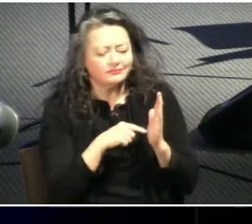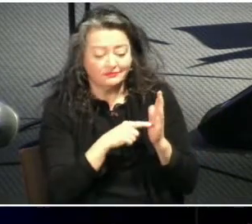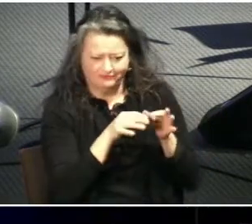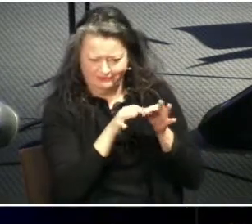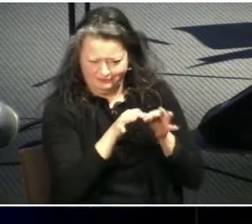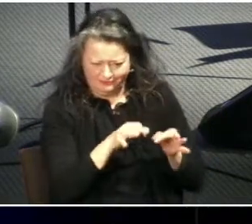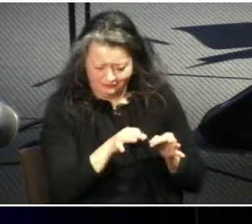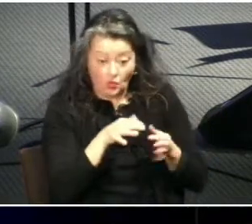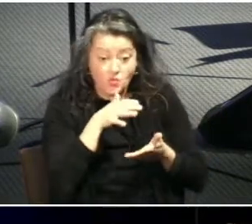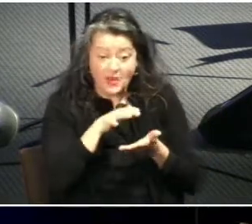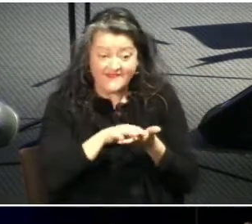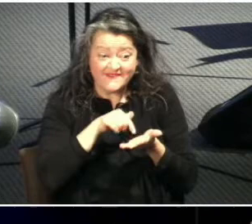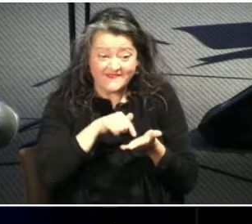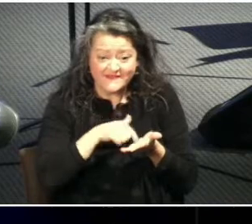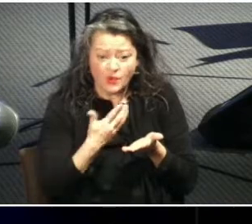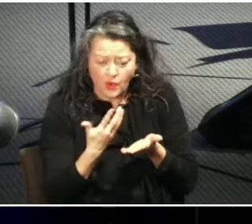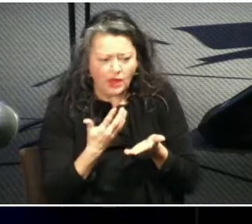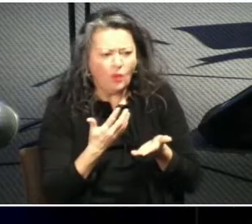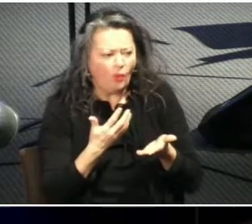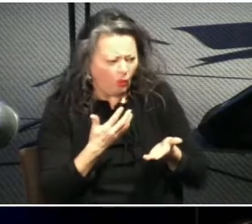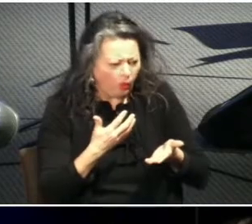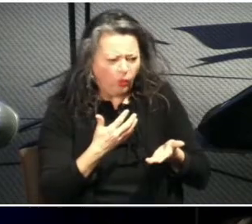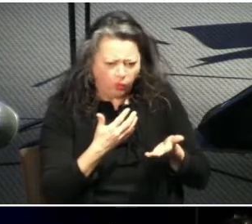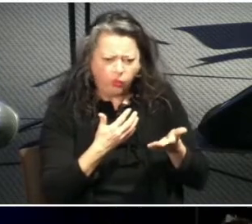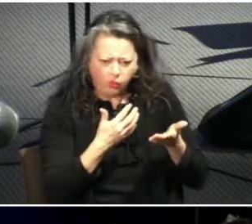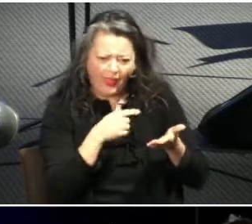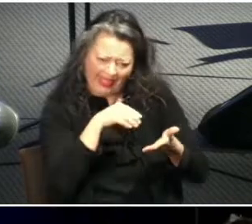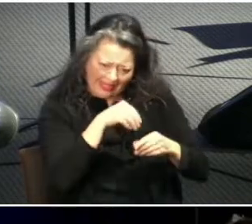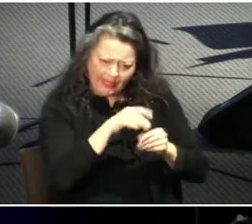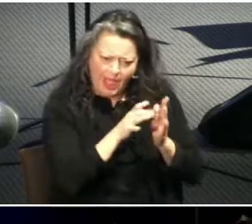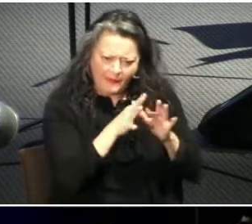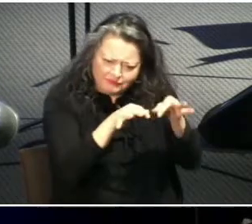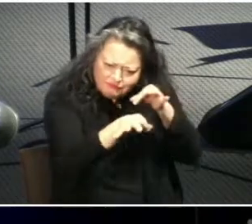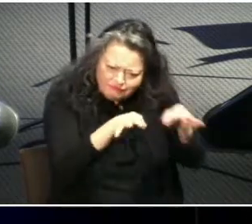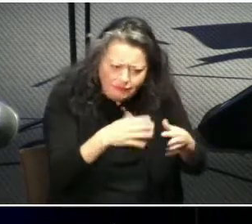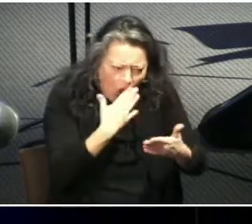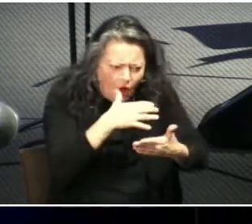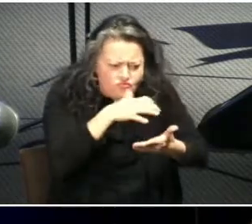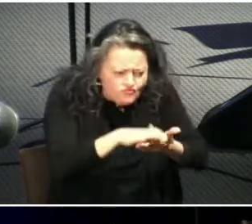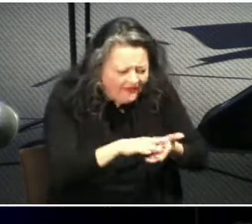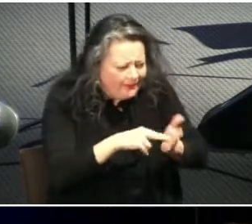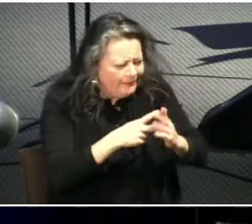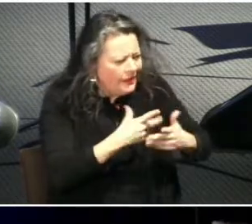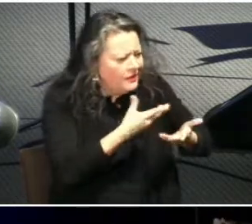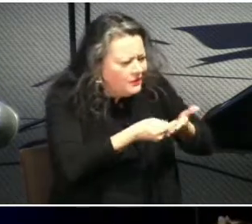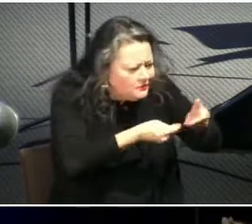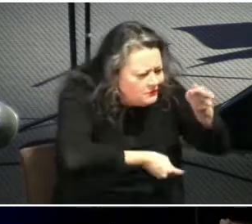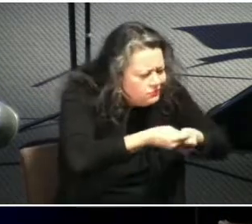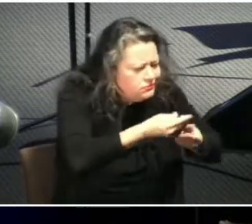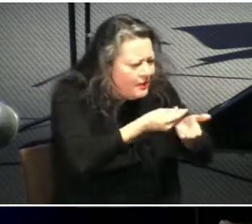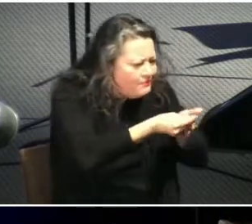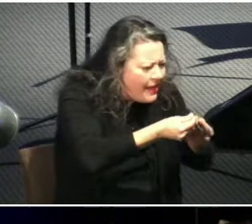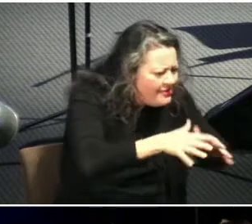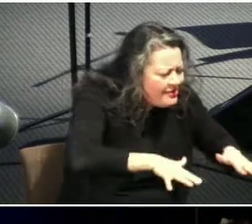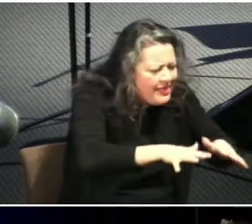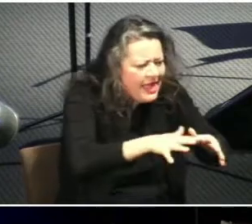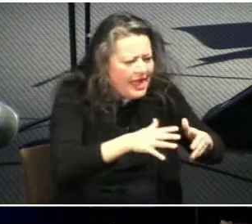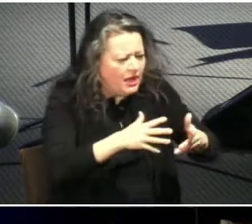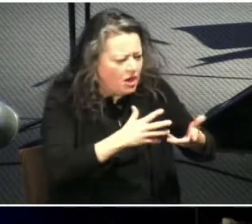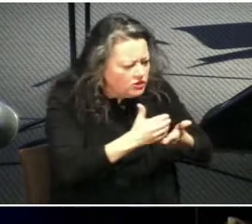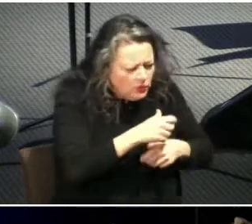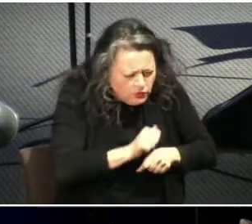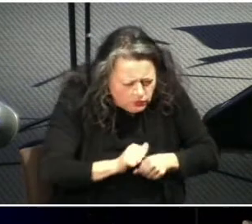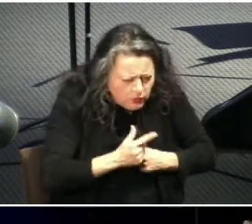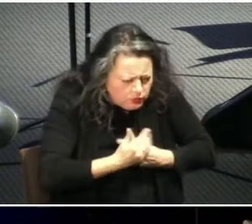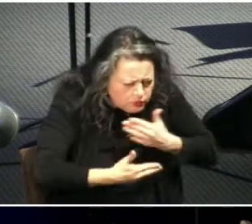household she sells she buys land she makes smart business choices she works hard she's generous to the poor she is